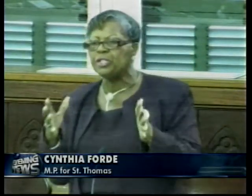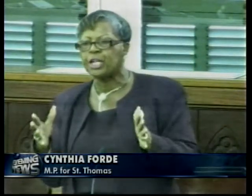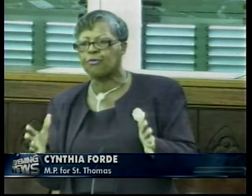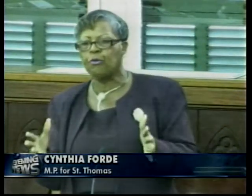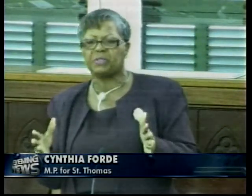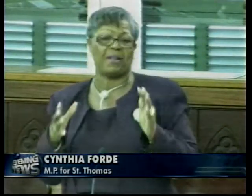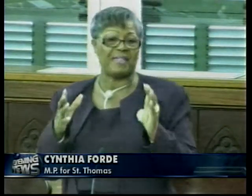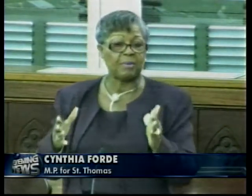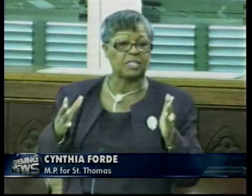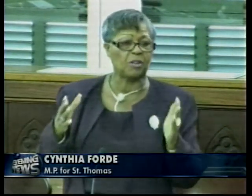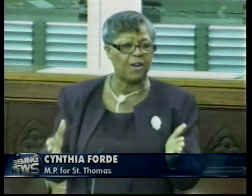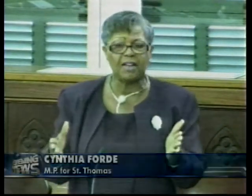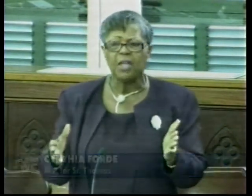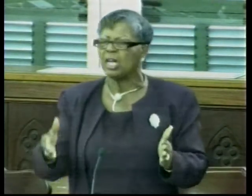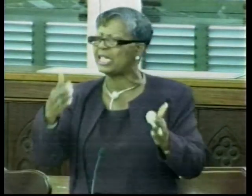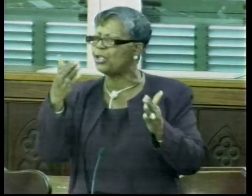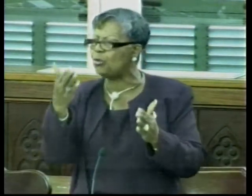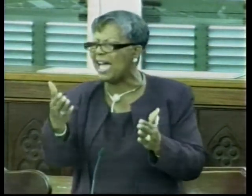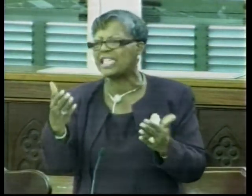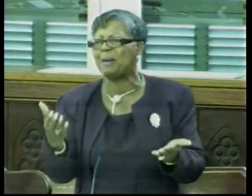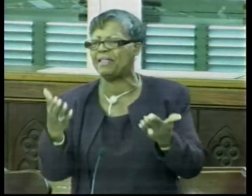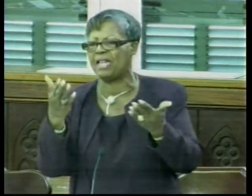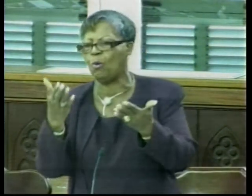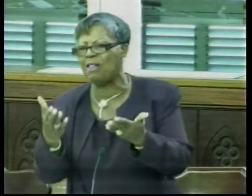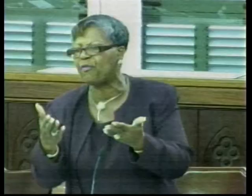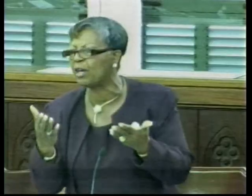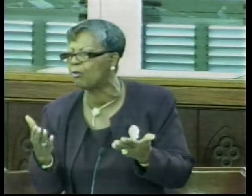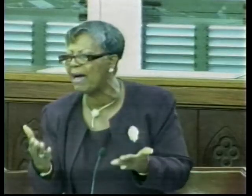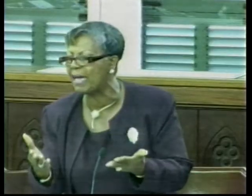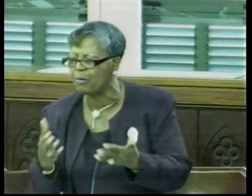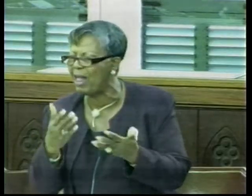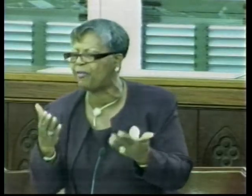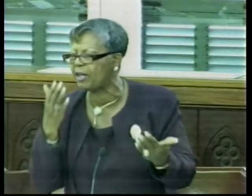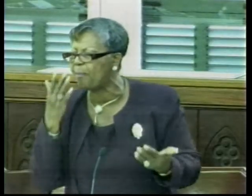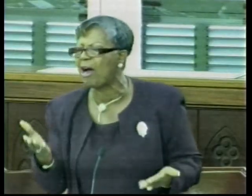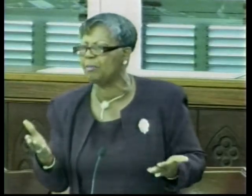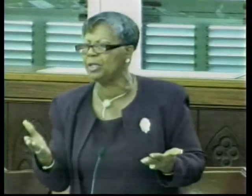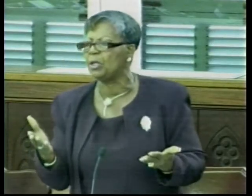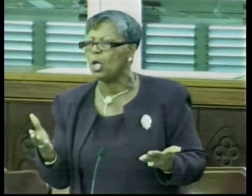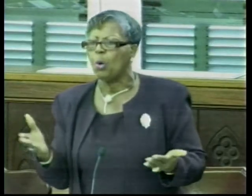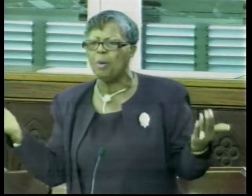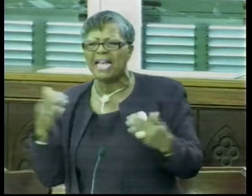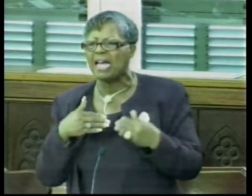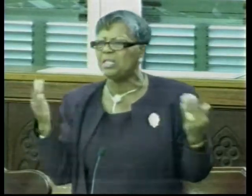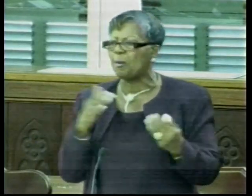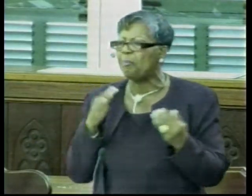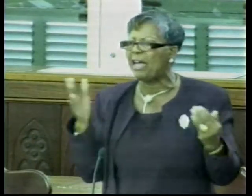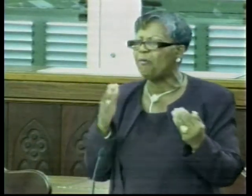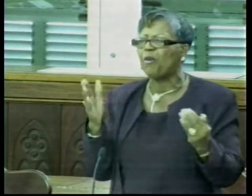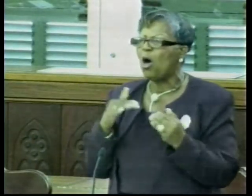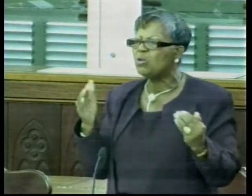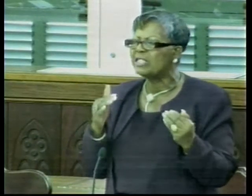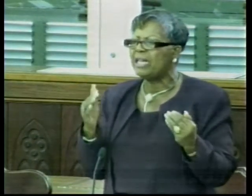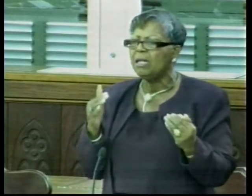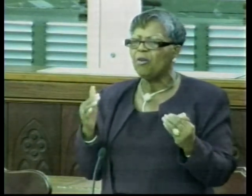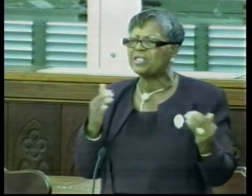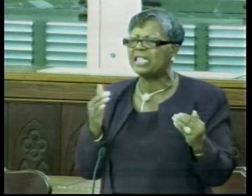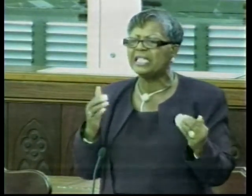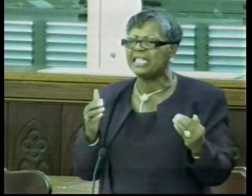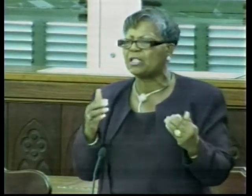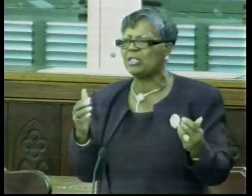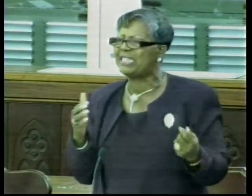community groups for them to survive. Because I do not expect that the welfare department will be able to pay for housing